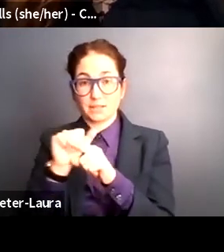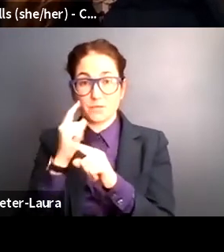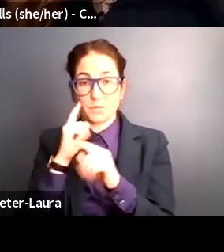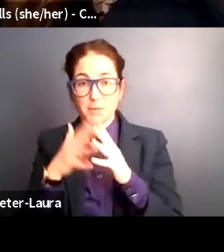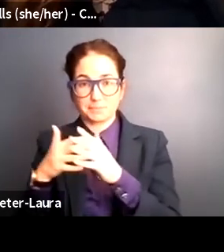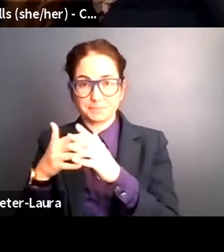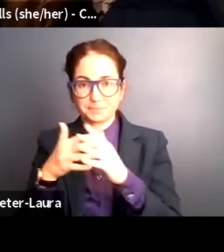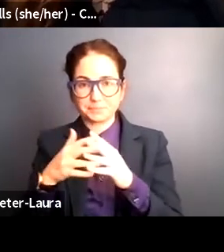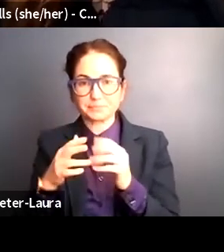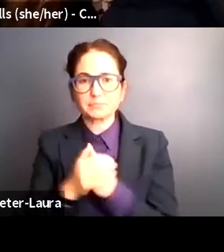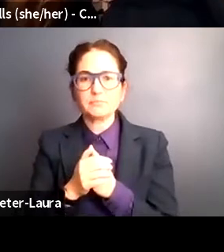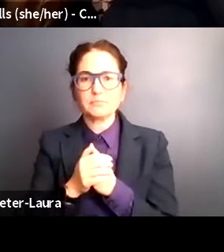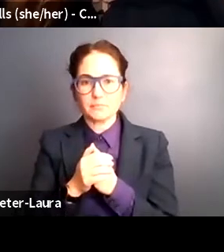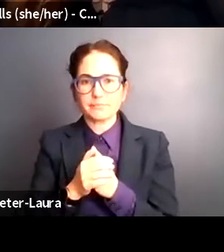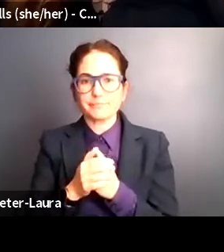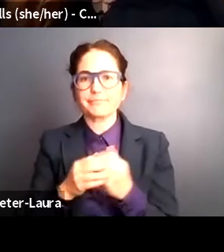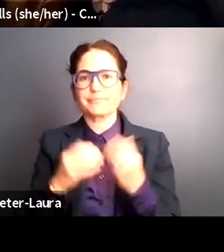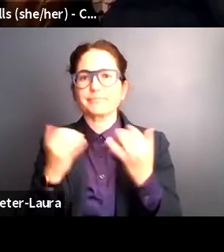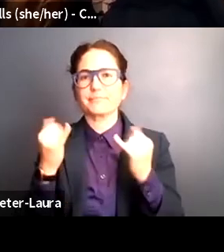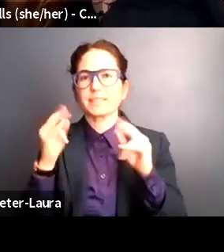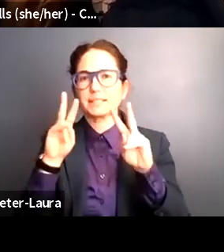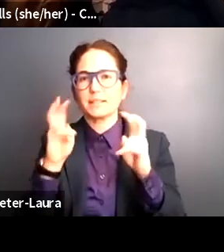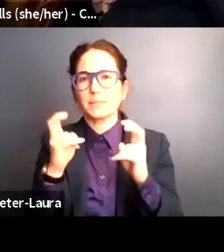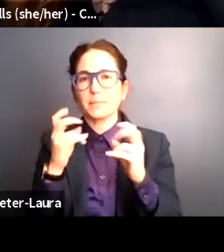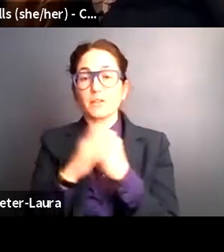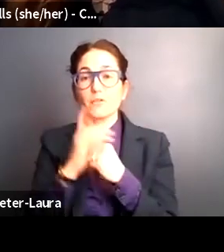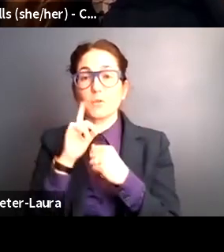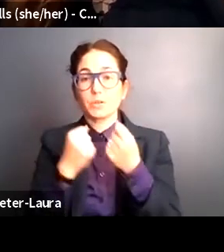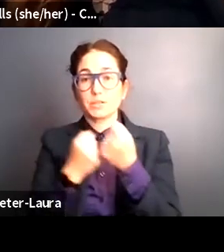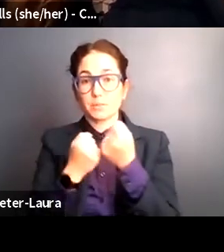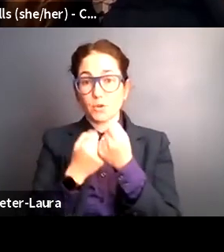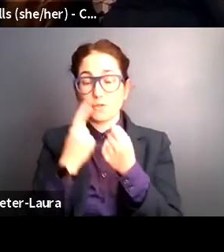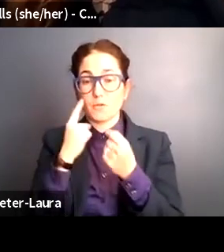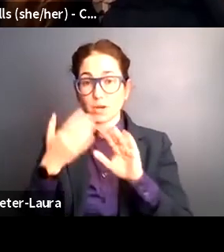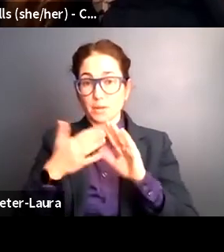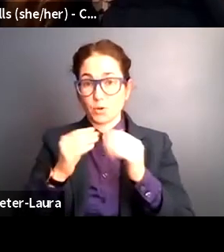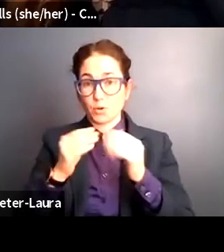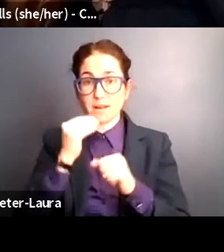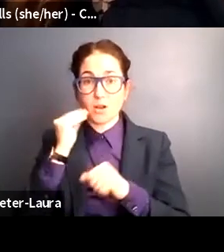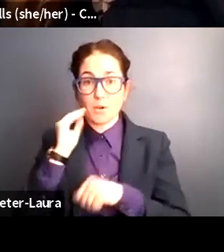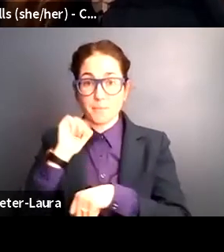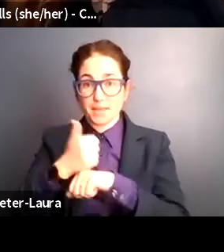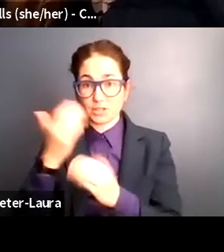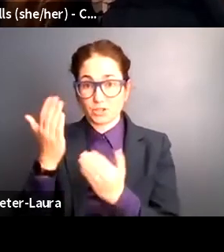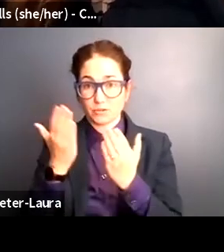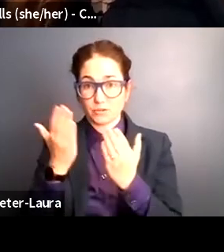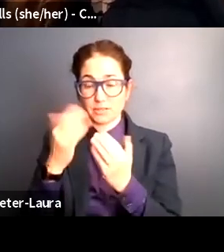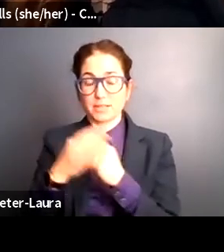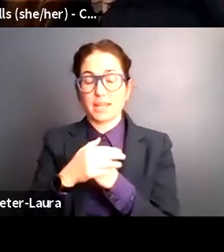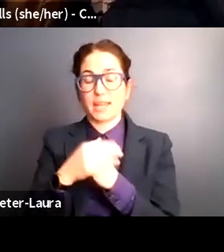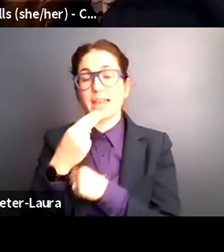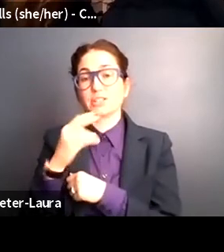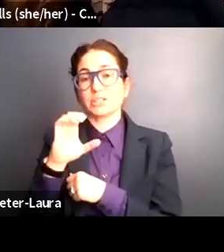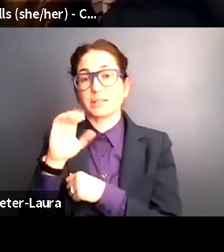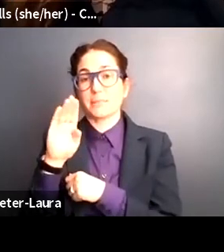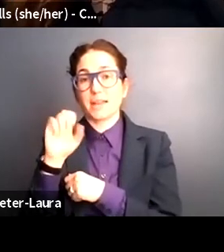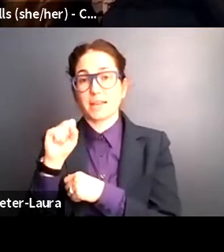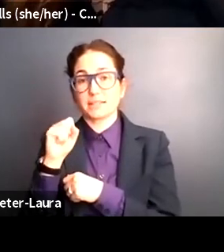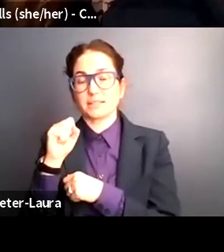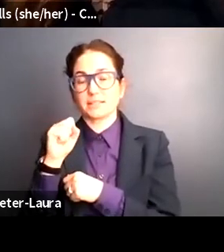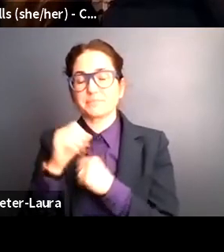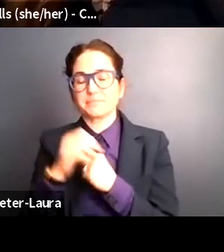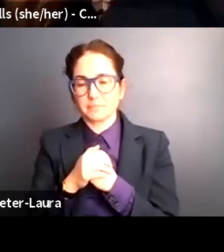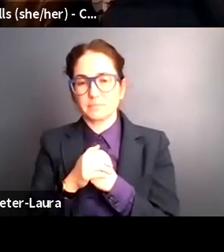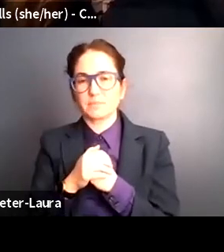Our topic today is Support for Home and Community-Based Services, HCBS for short. Each panelist will have